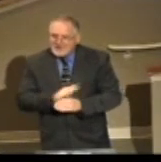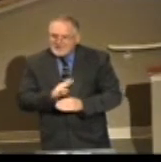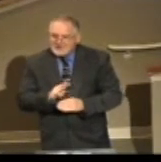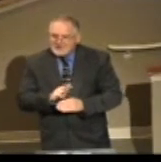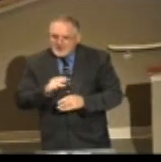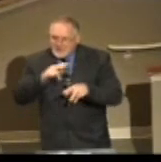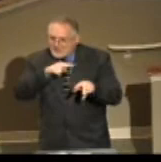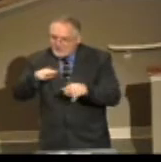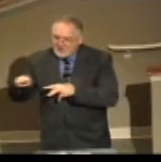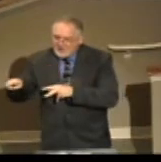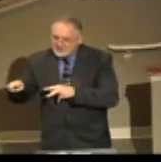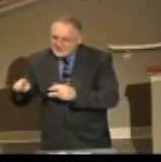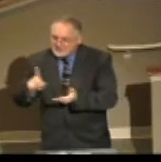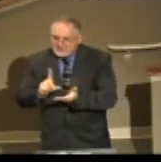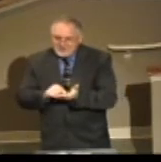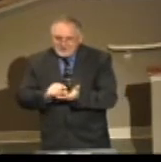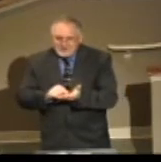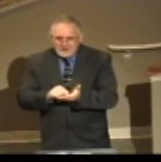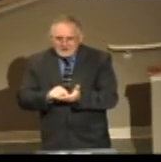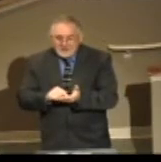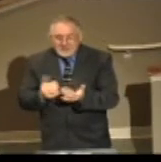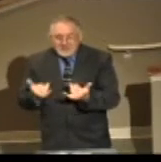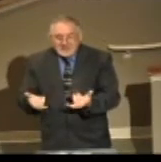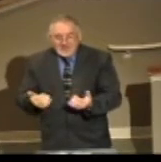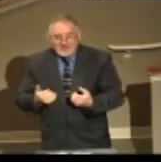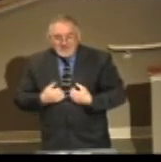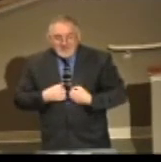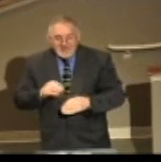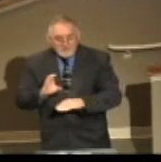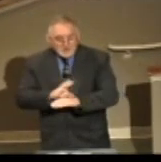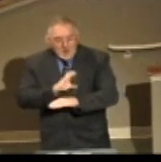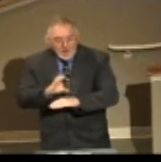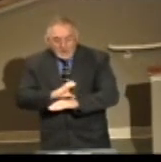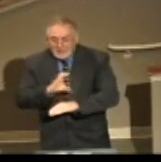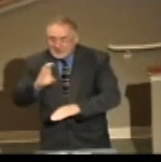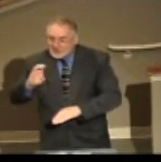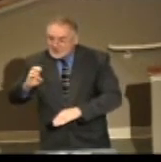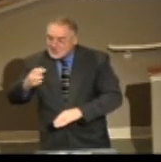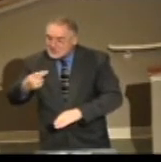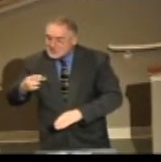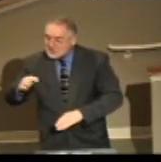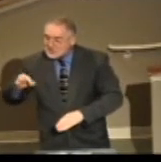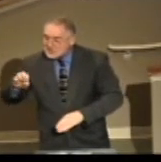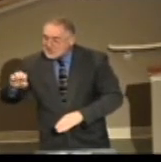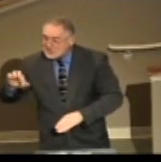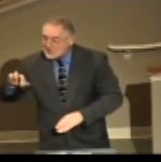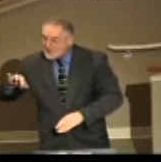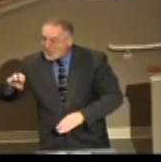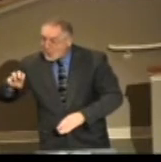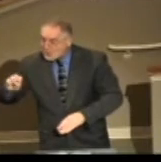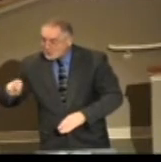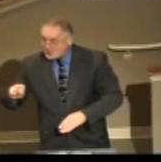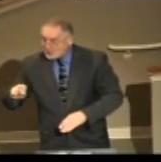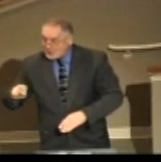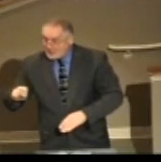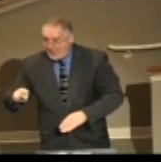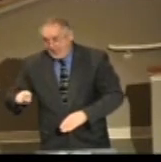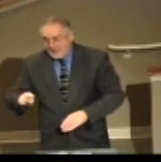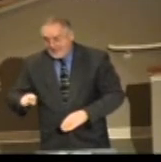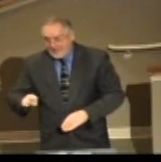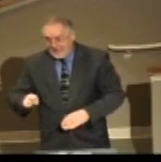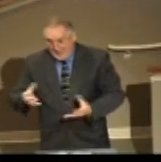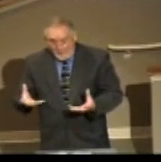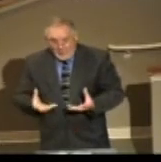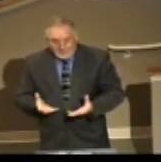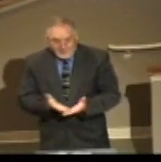and it talked about they have, now they have chocolate Cheerios, honey Cheerios. So if you don't, if you run across any, get me